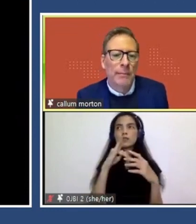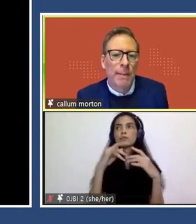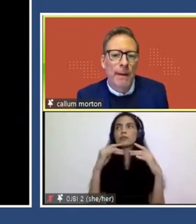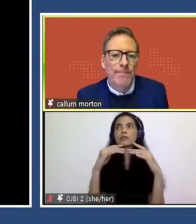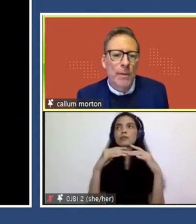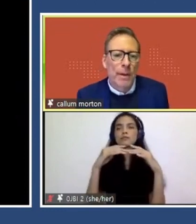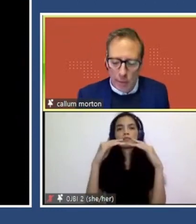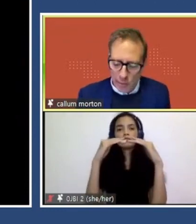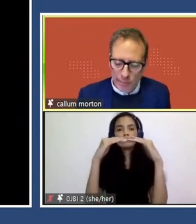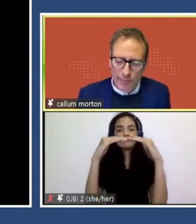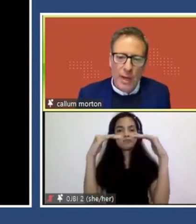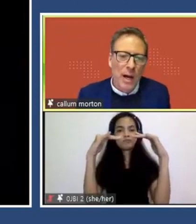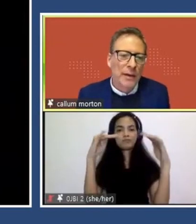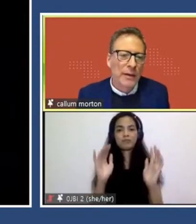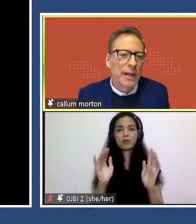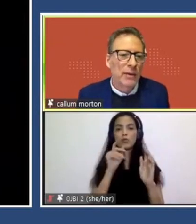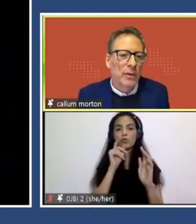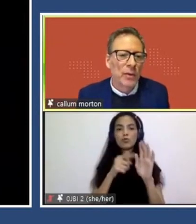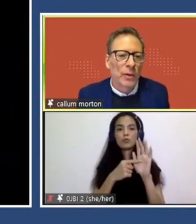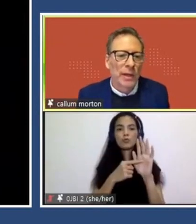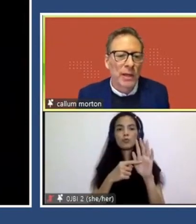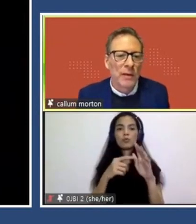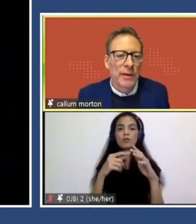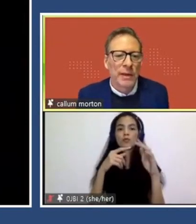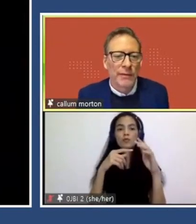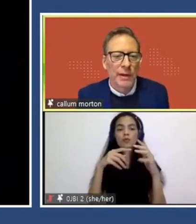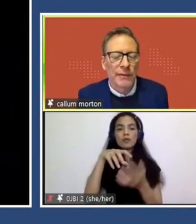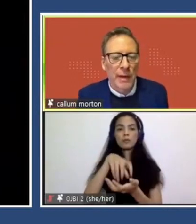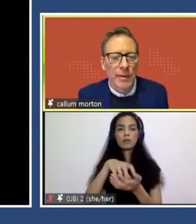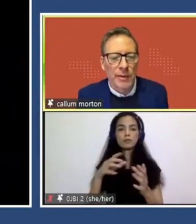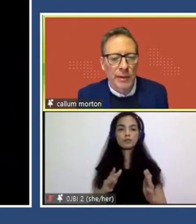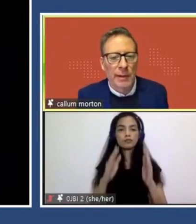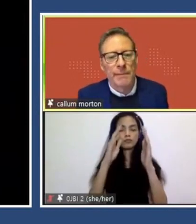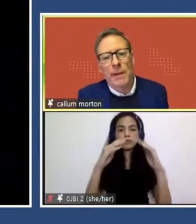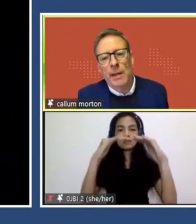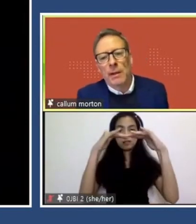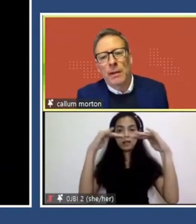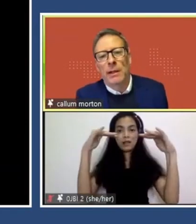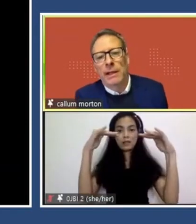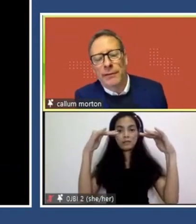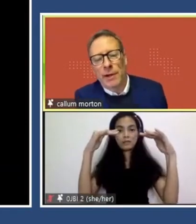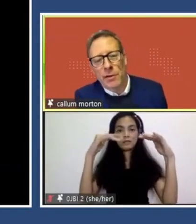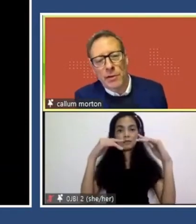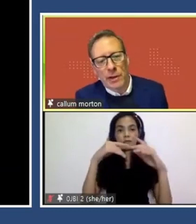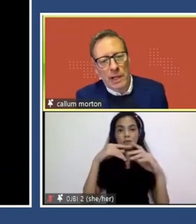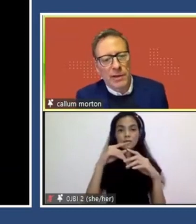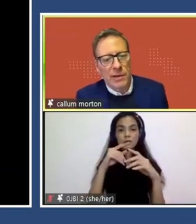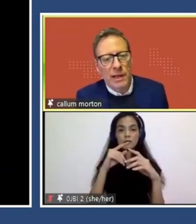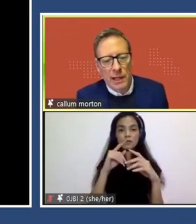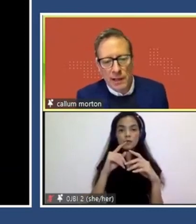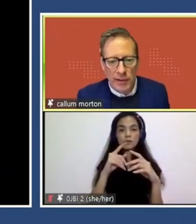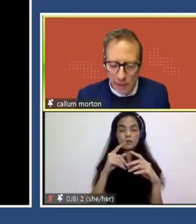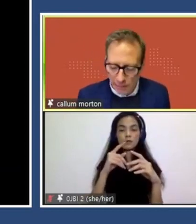that was kind of connected to the NGV. There's a very famous Leonard French